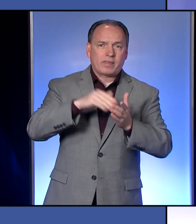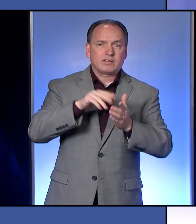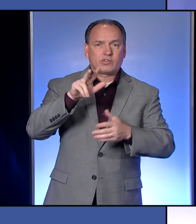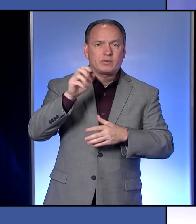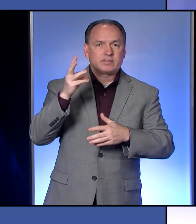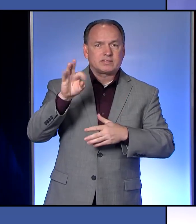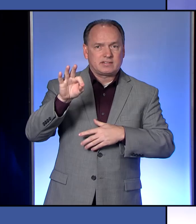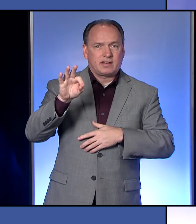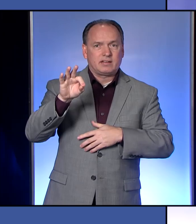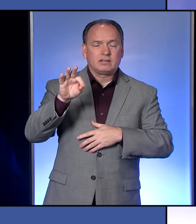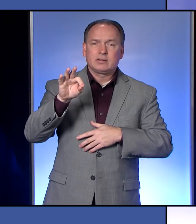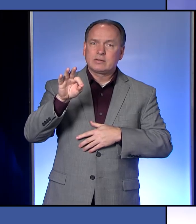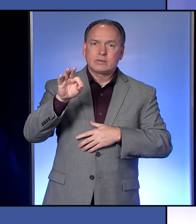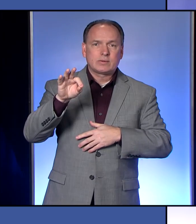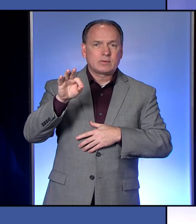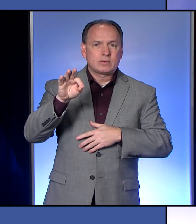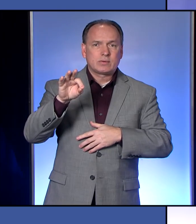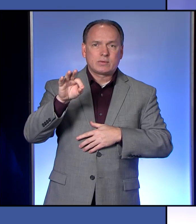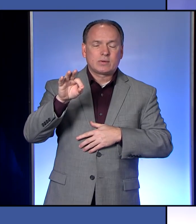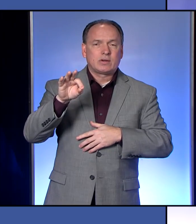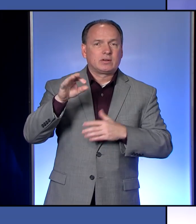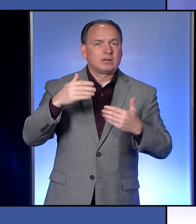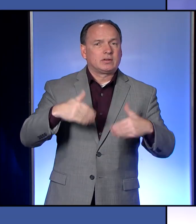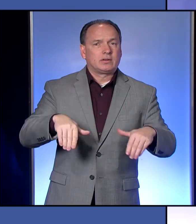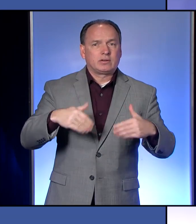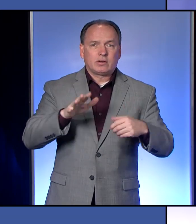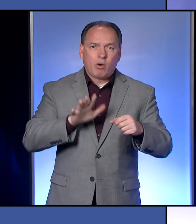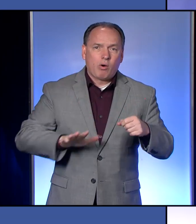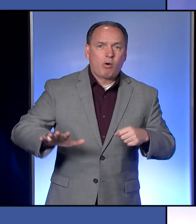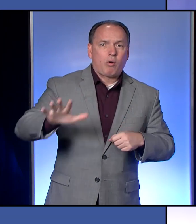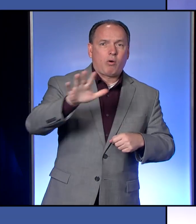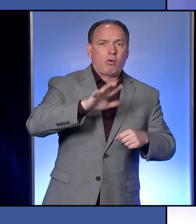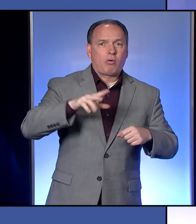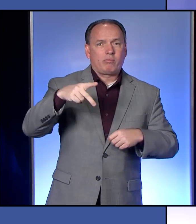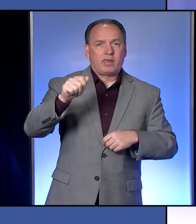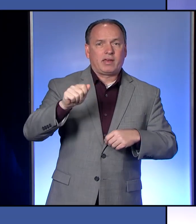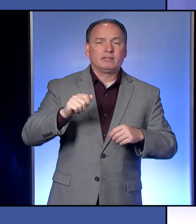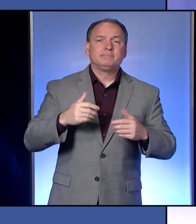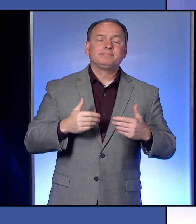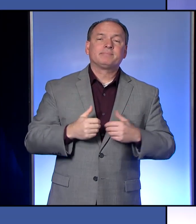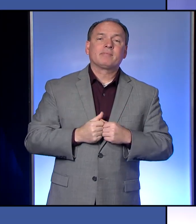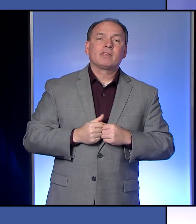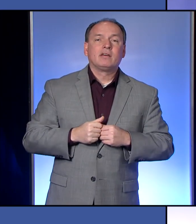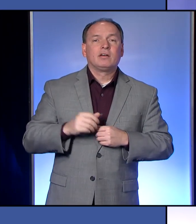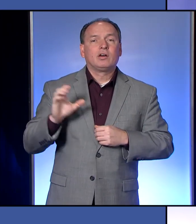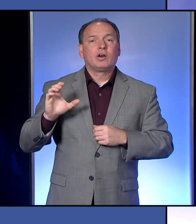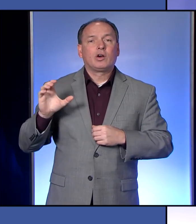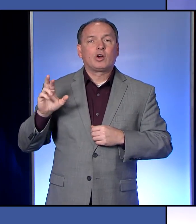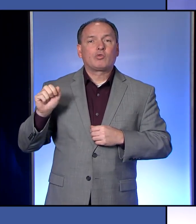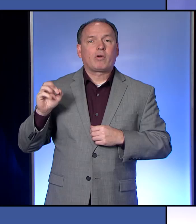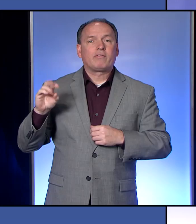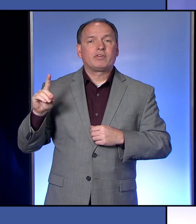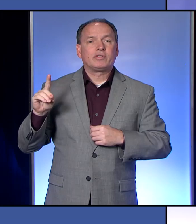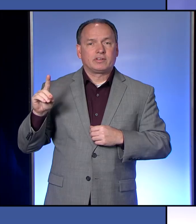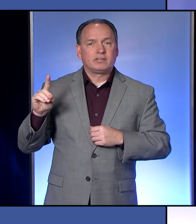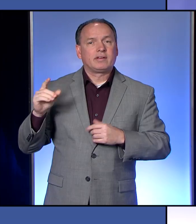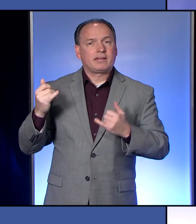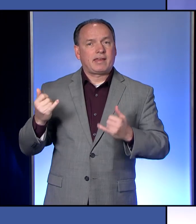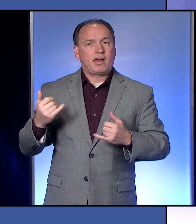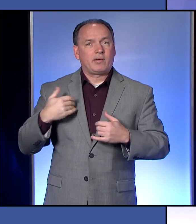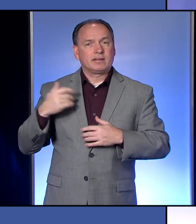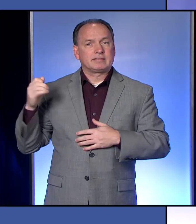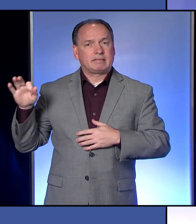recorded in the past 24 hours across the Commonwealth. Crawford County has 19 positive